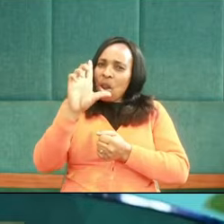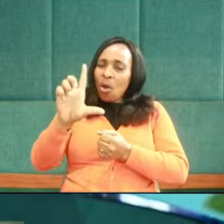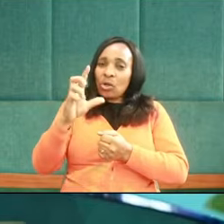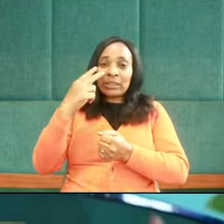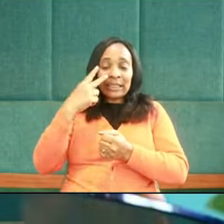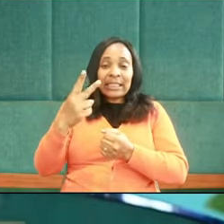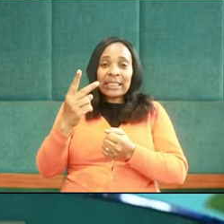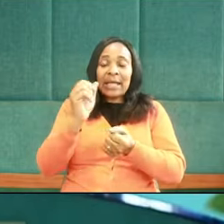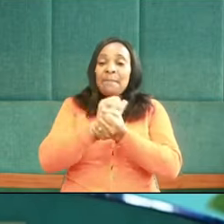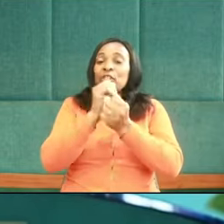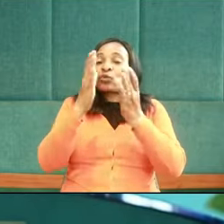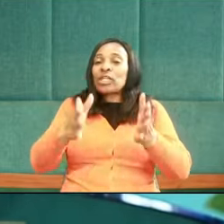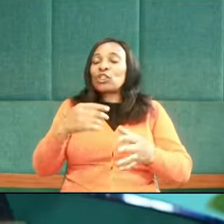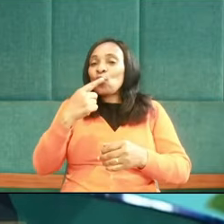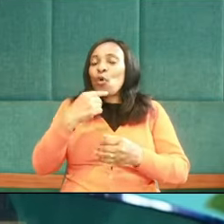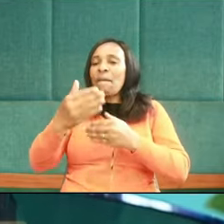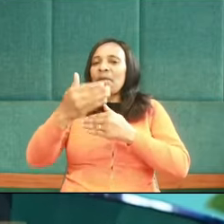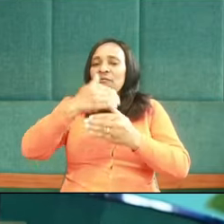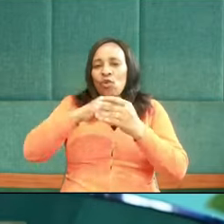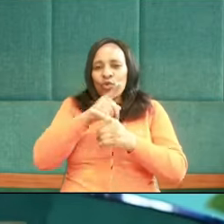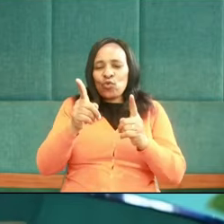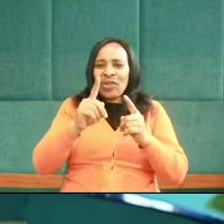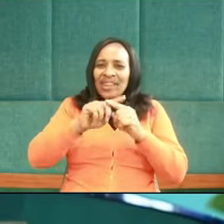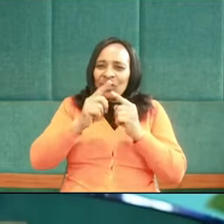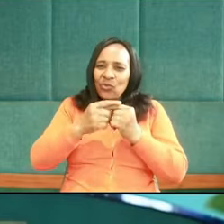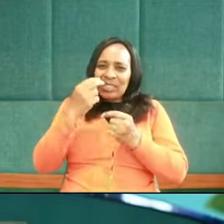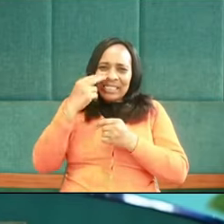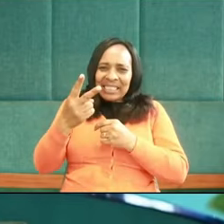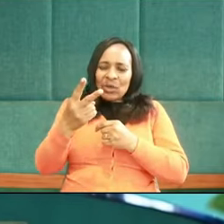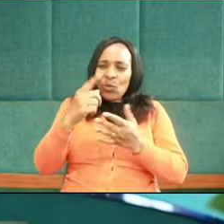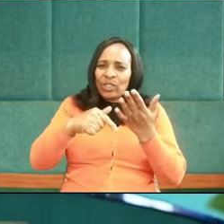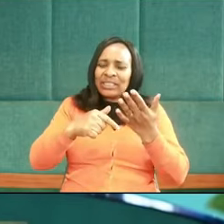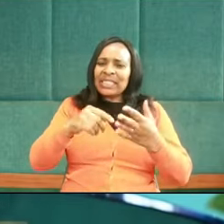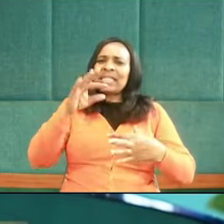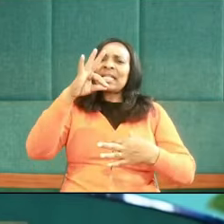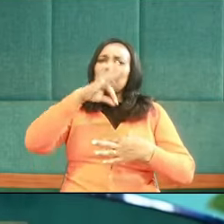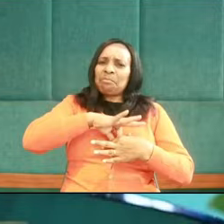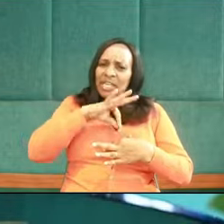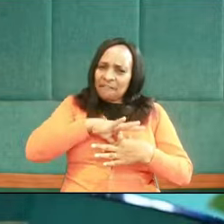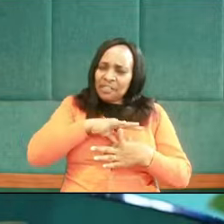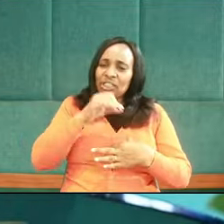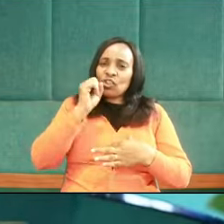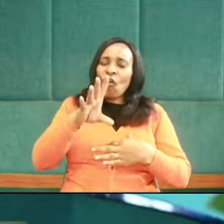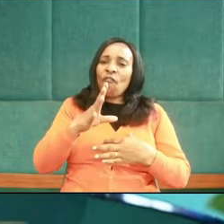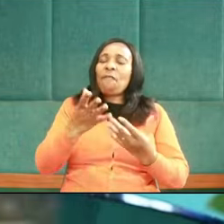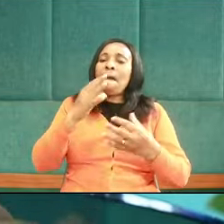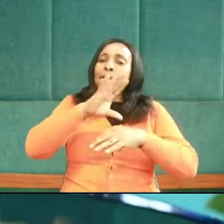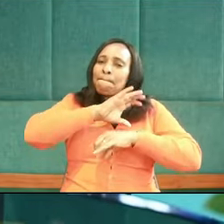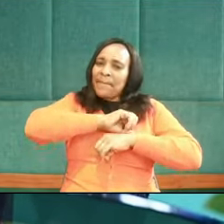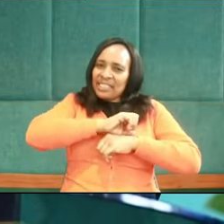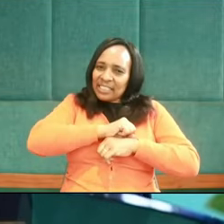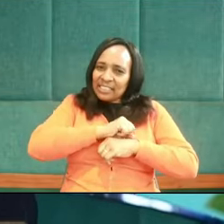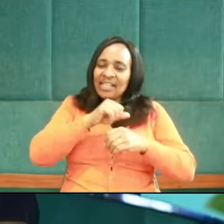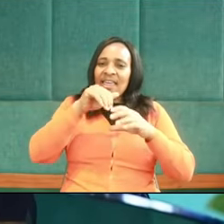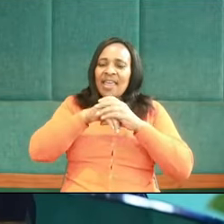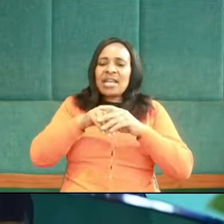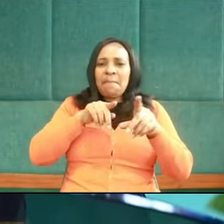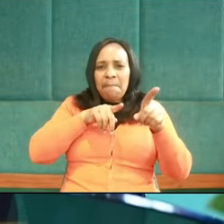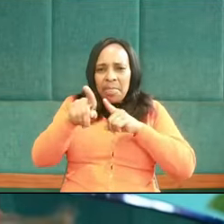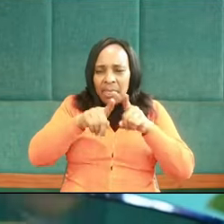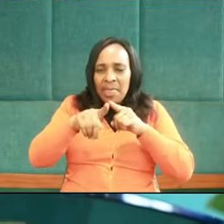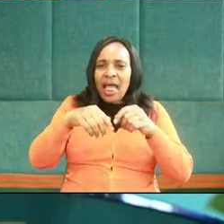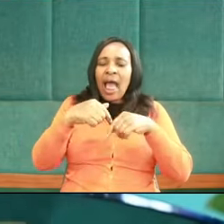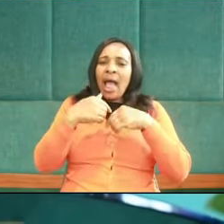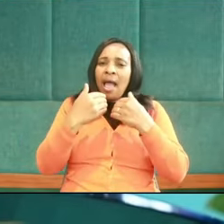before you. And so we look at priority of patience in provocation and persecution.